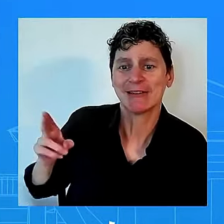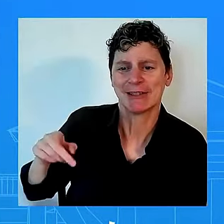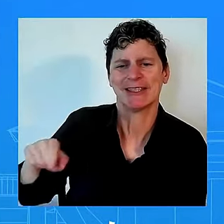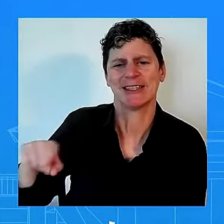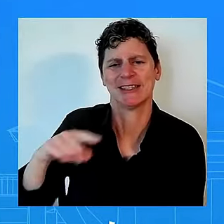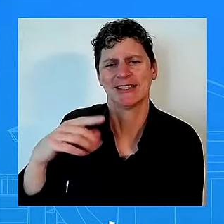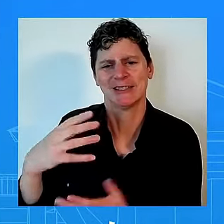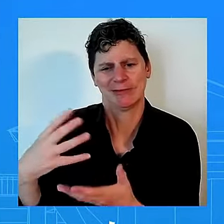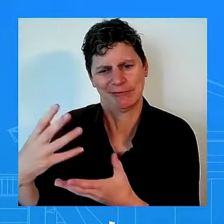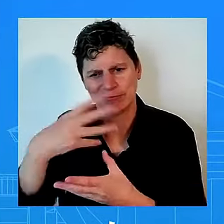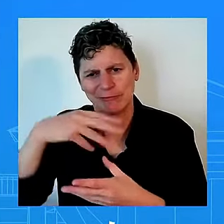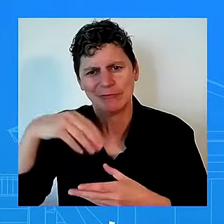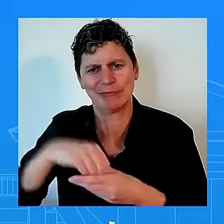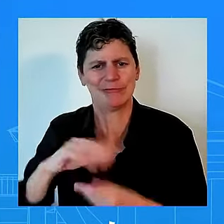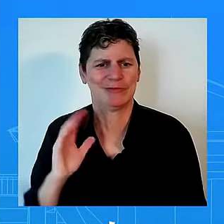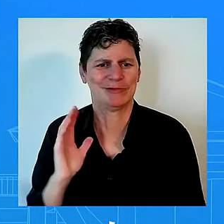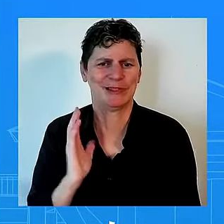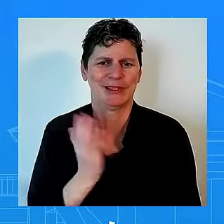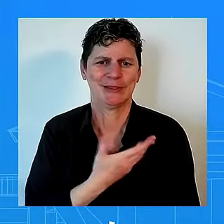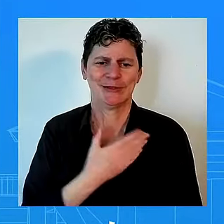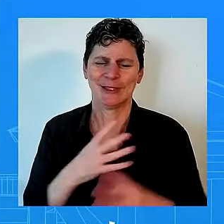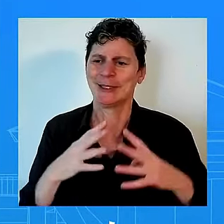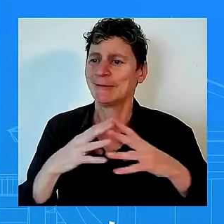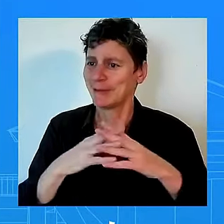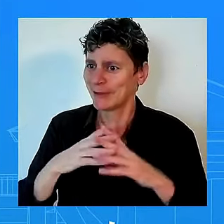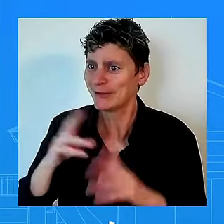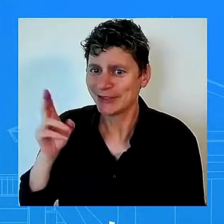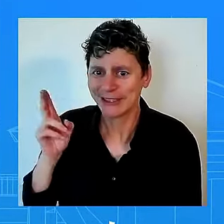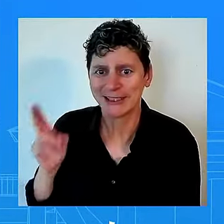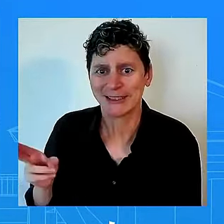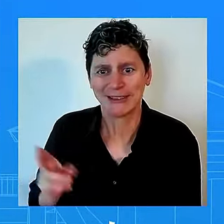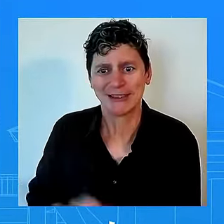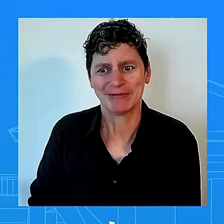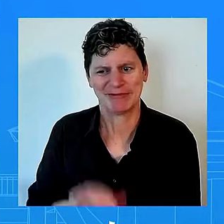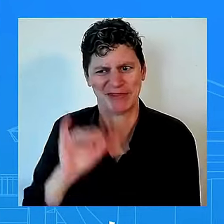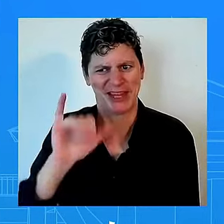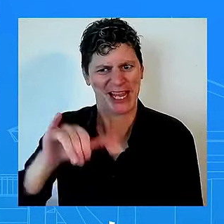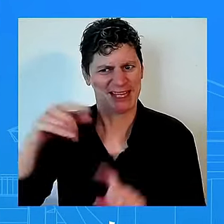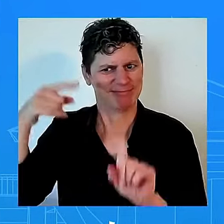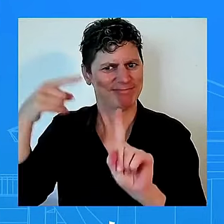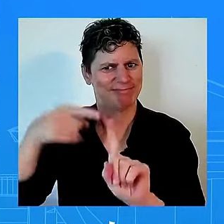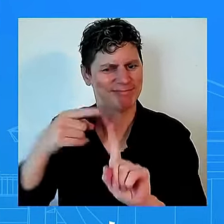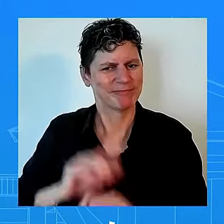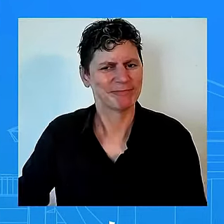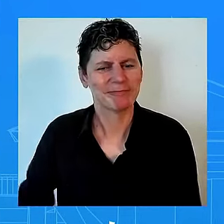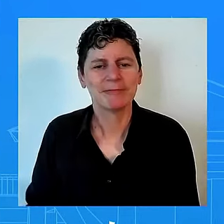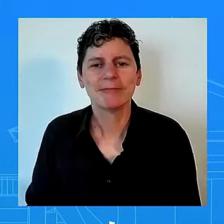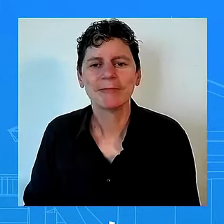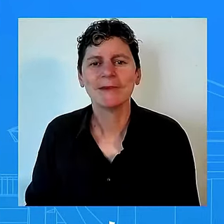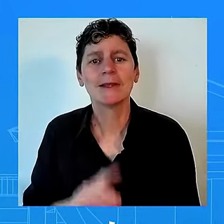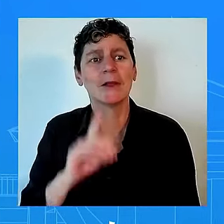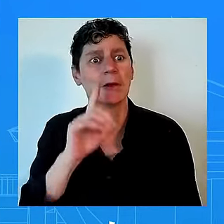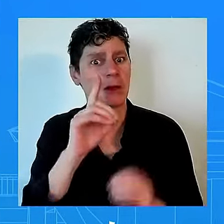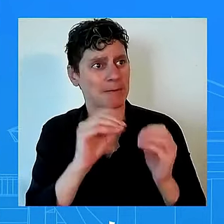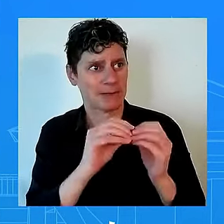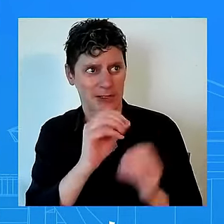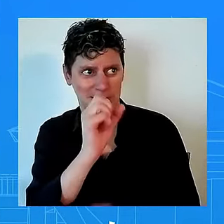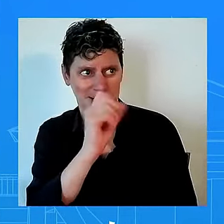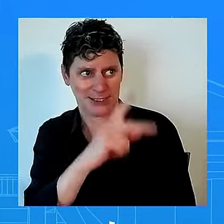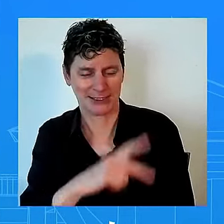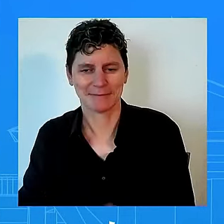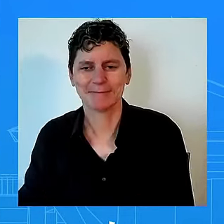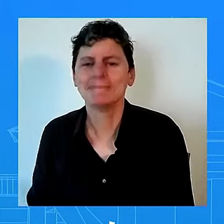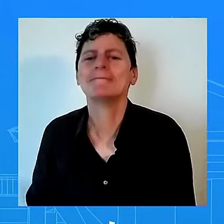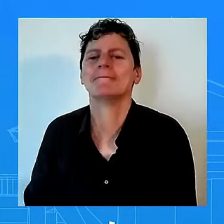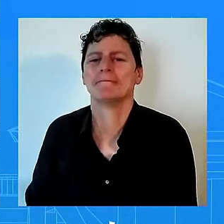ahead karen thanks green um big political news earlier this week when taylor swift endorsed the vice president i'm not going to ask you about the endorsement because